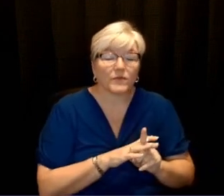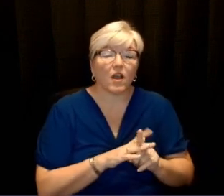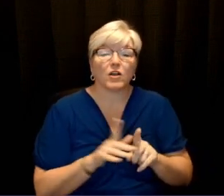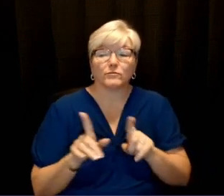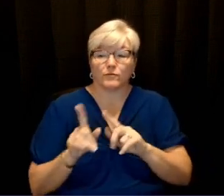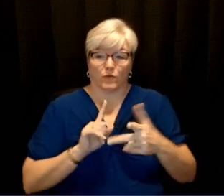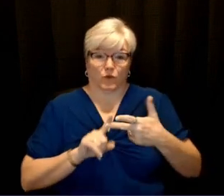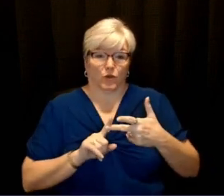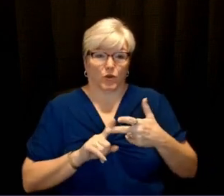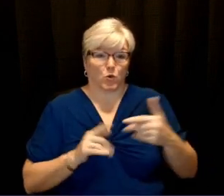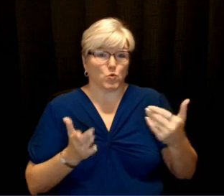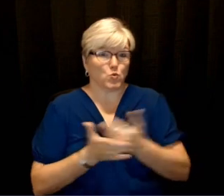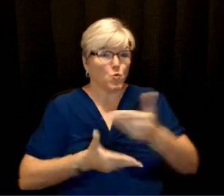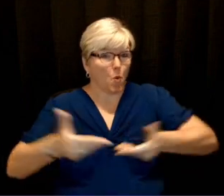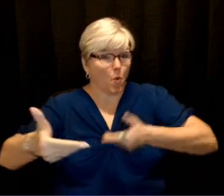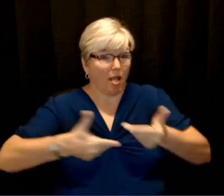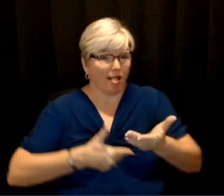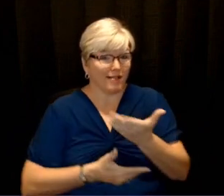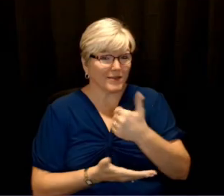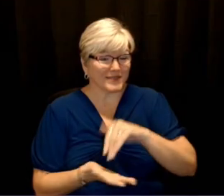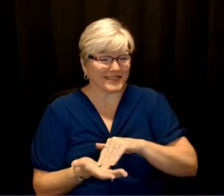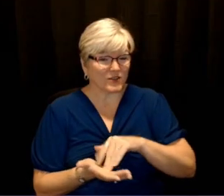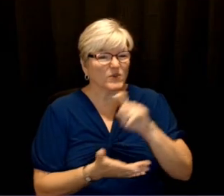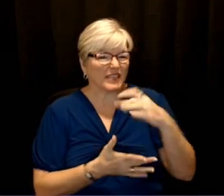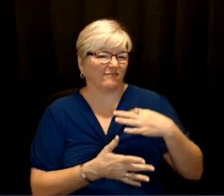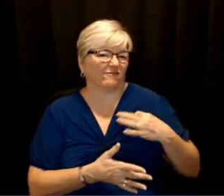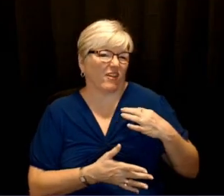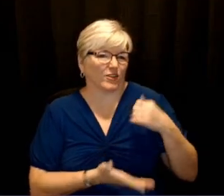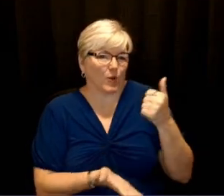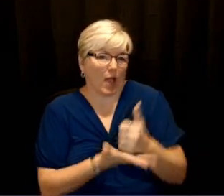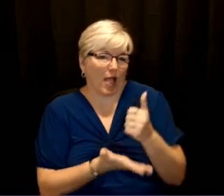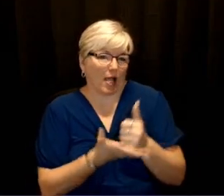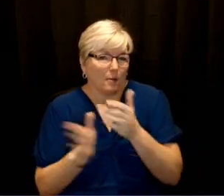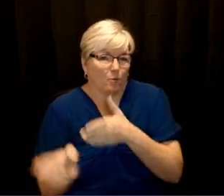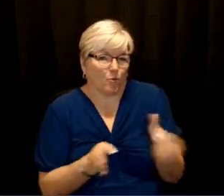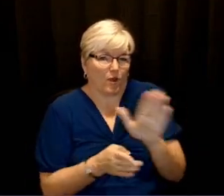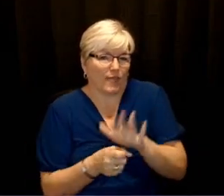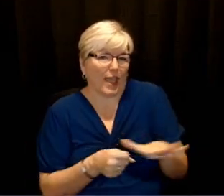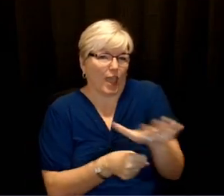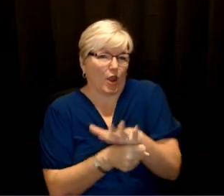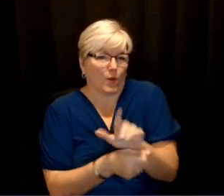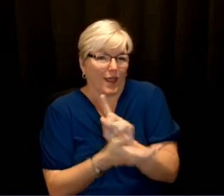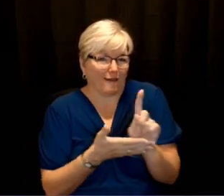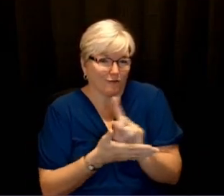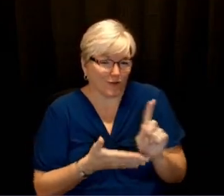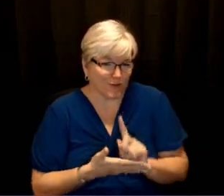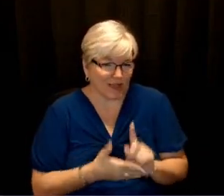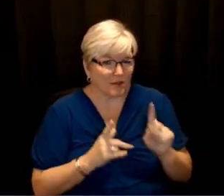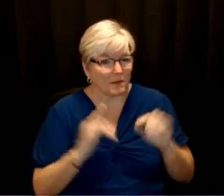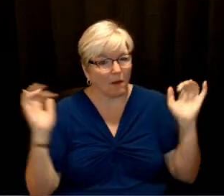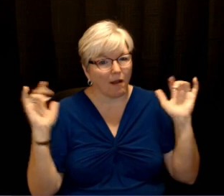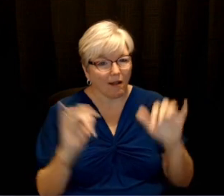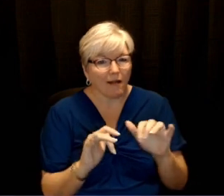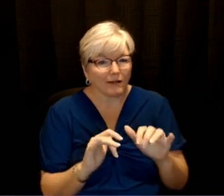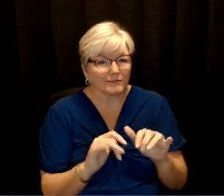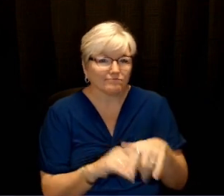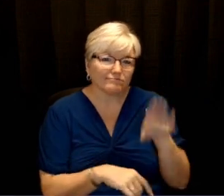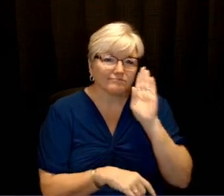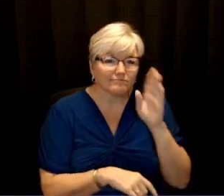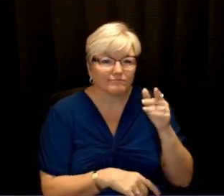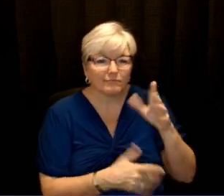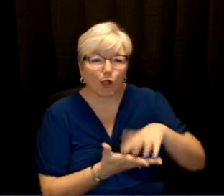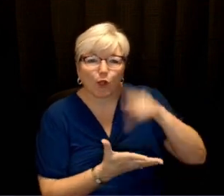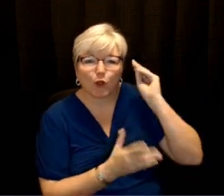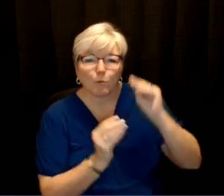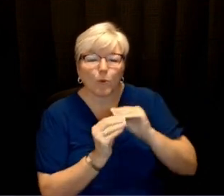opening in just a few weeks. We need some volunteers to help us man and prepare that space each week for guests who come into the Welcome